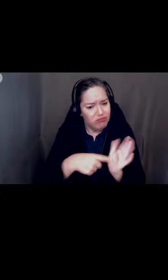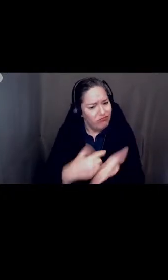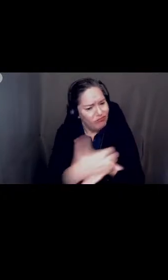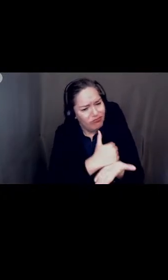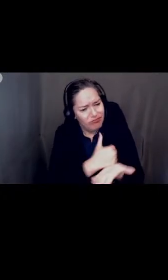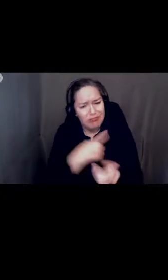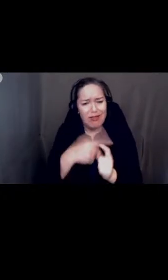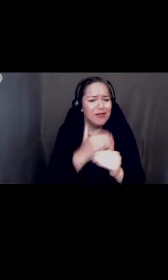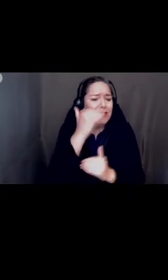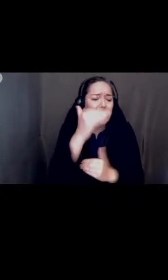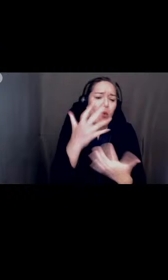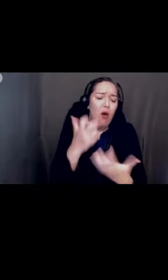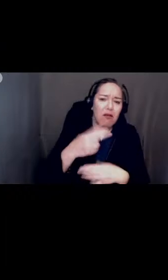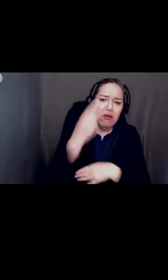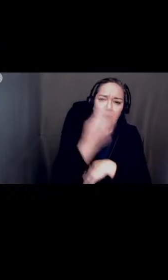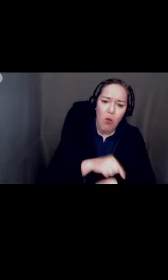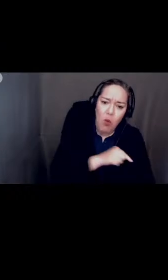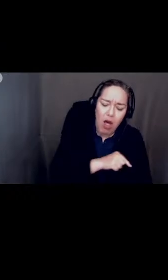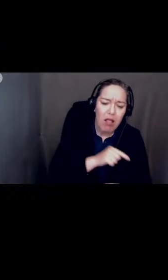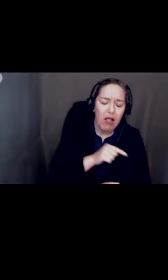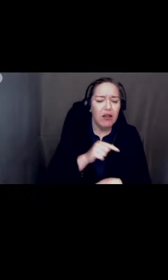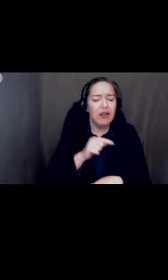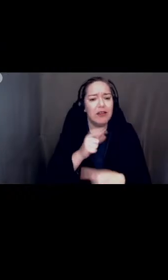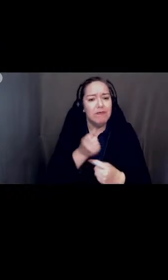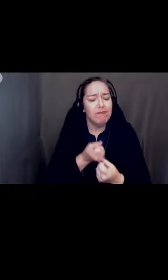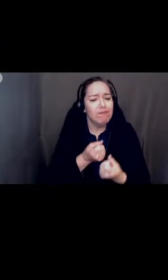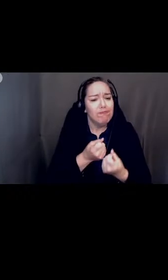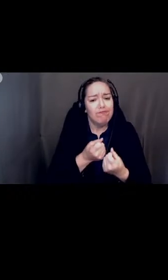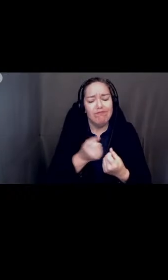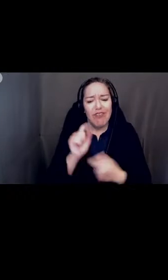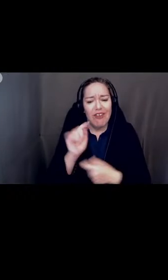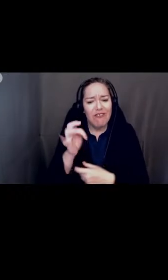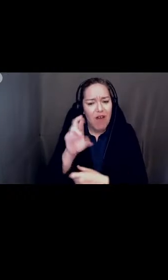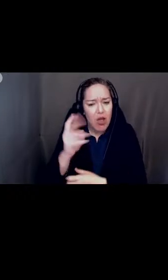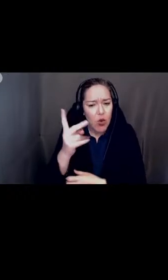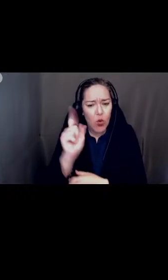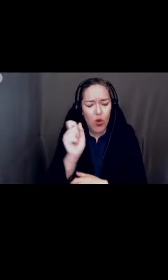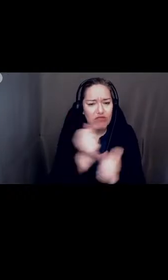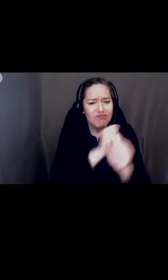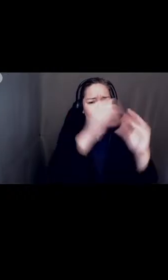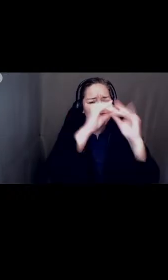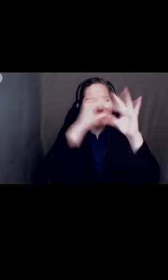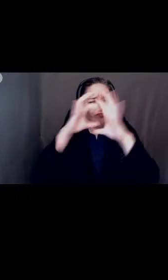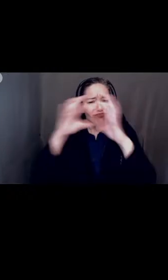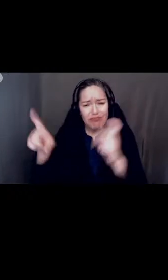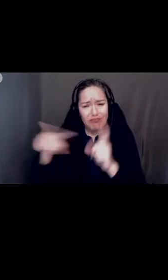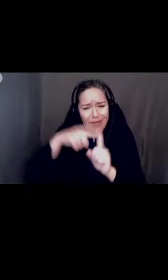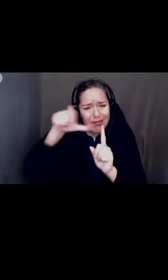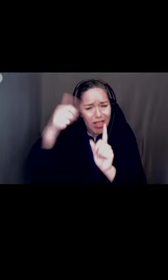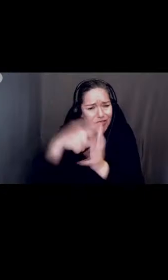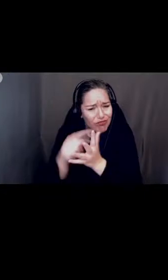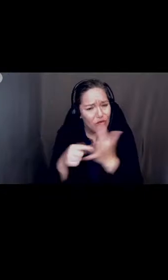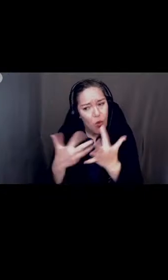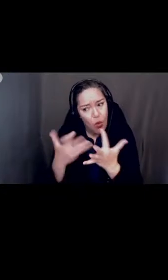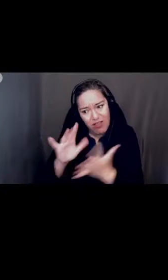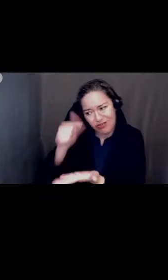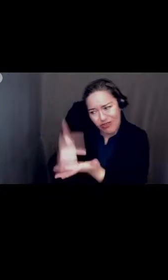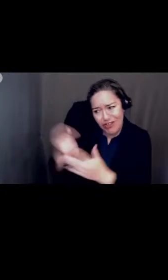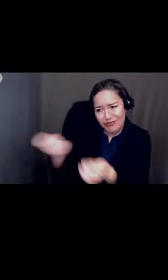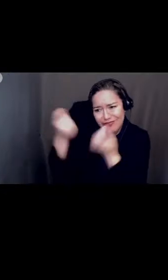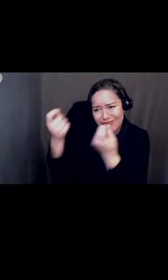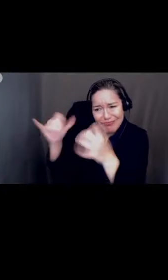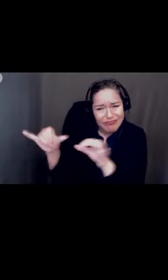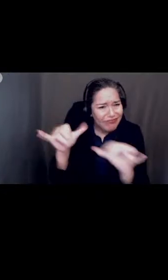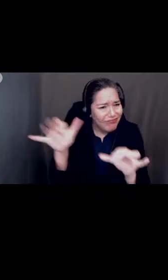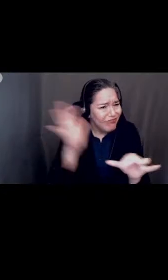quality fireworks and many other requests we have we would like it to be a celebration of their graduation unlike the past colton graduations were is